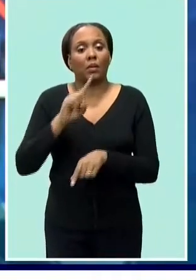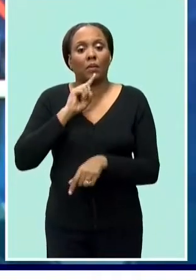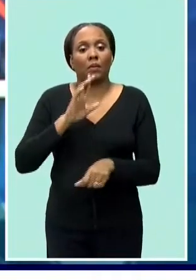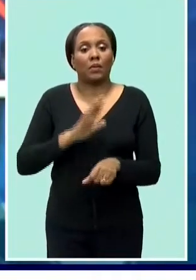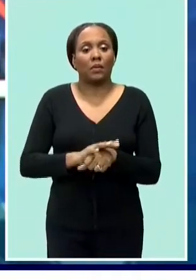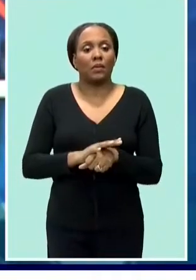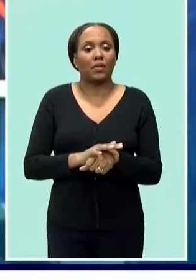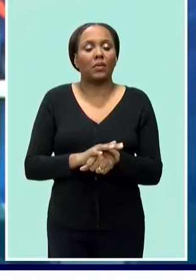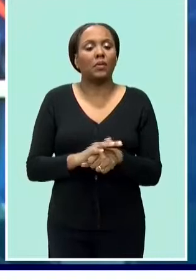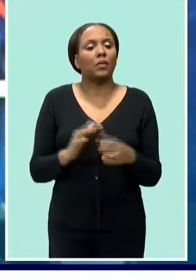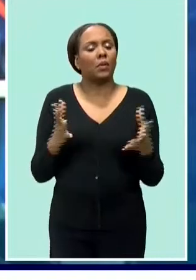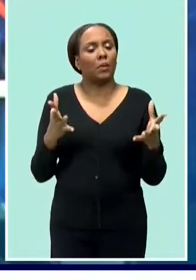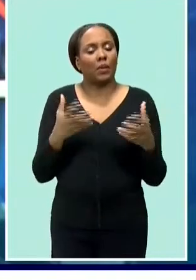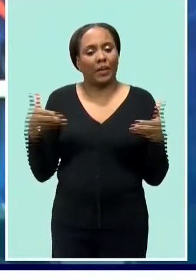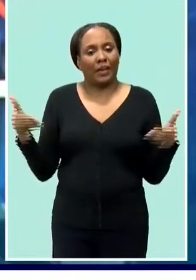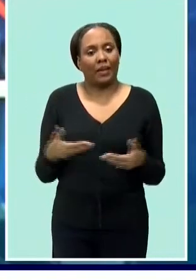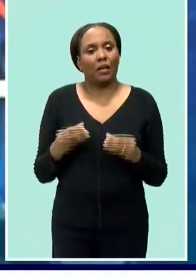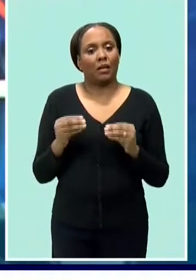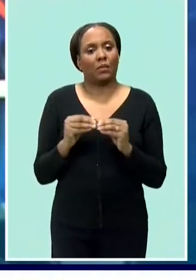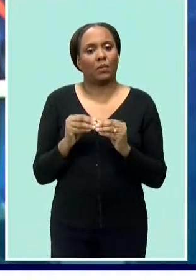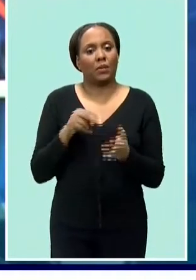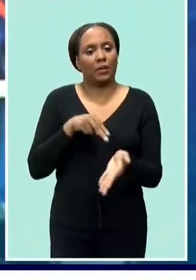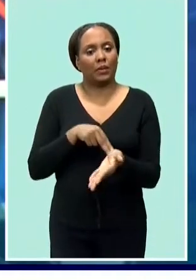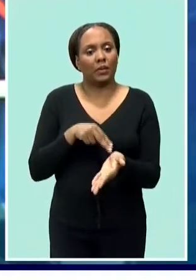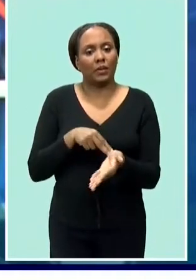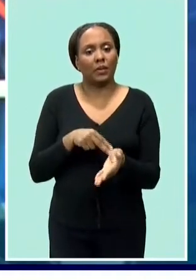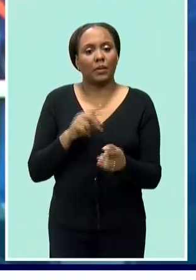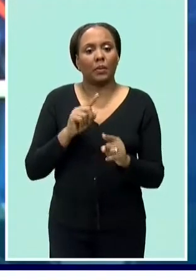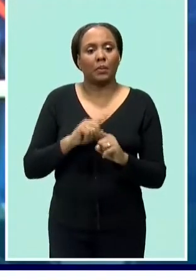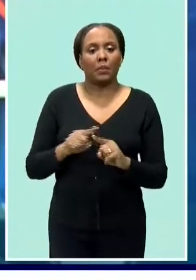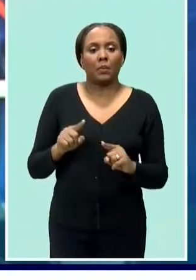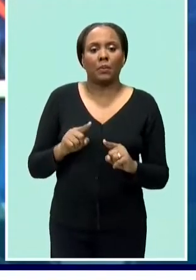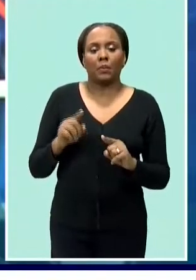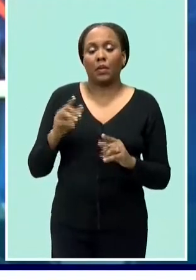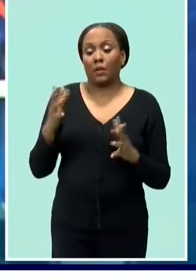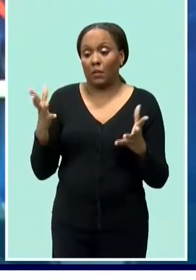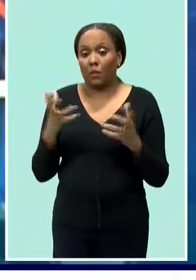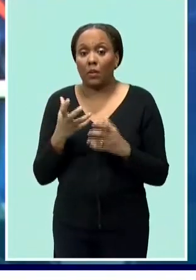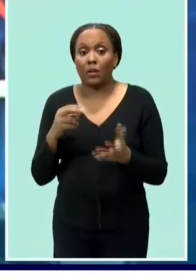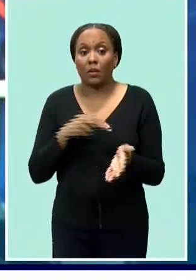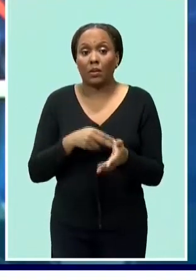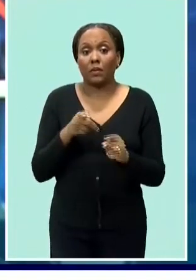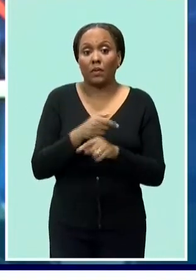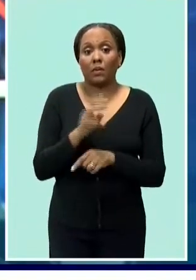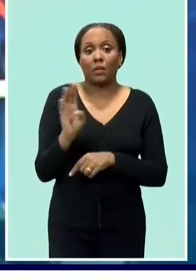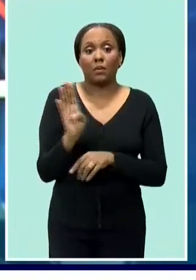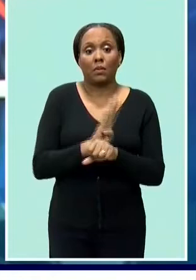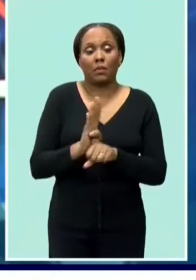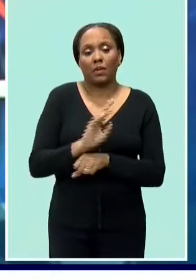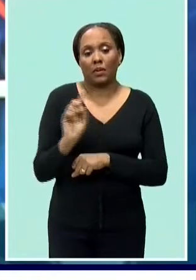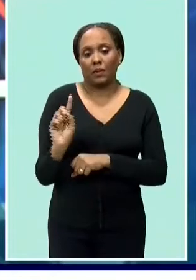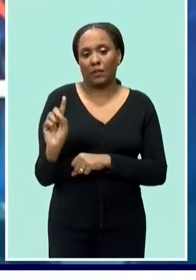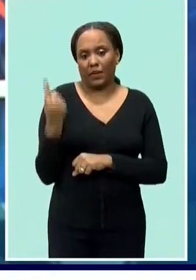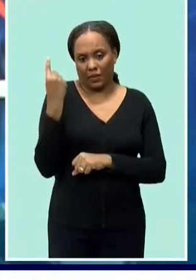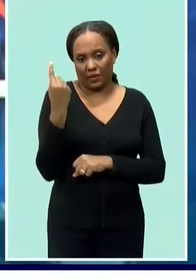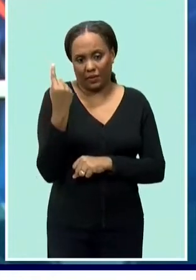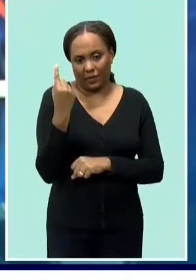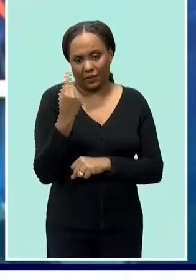that in the quest to fill nursing positions the ministry is actively seeking to source nurses from barbados first